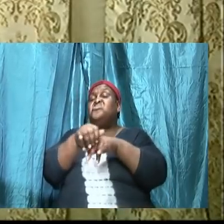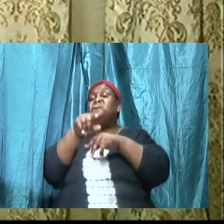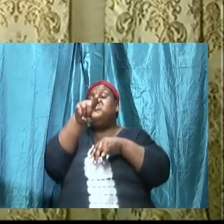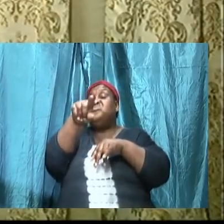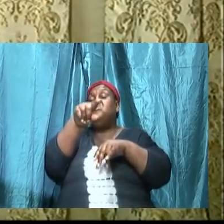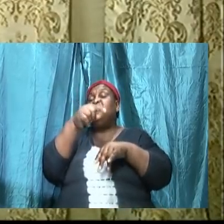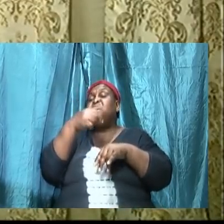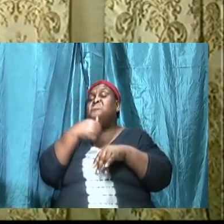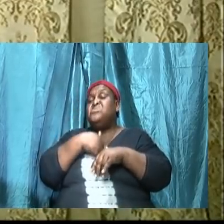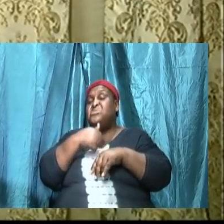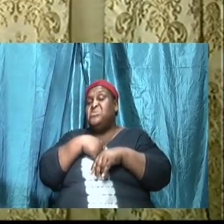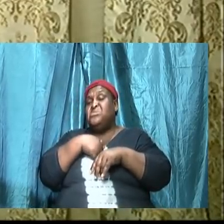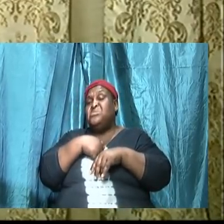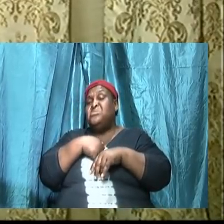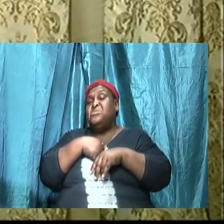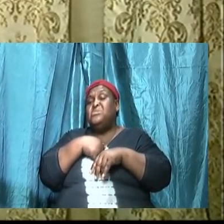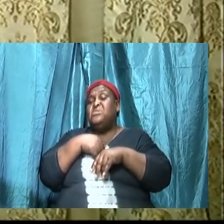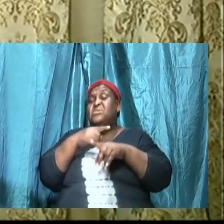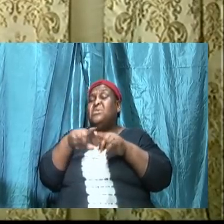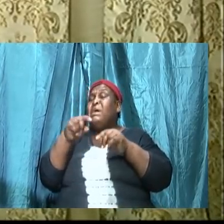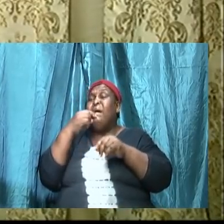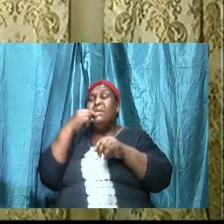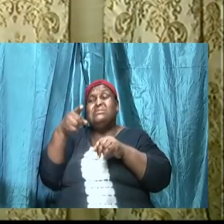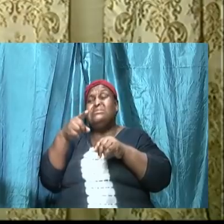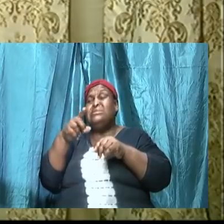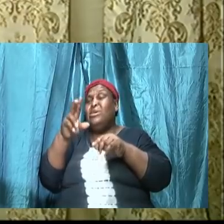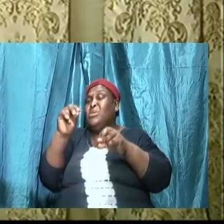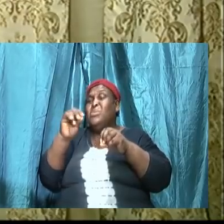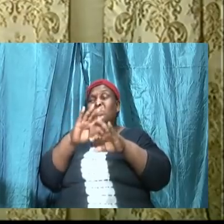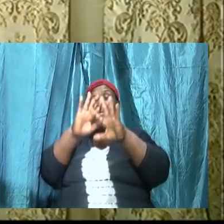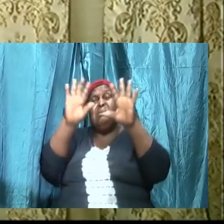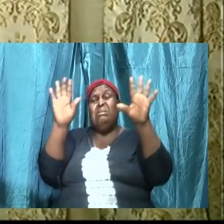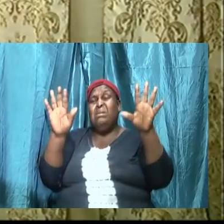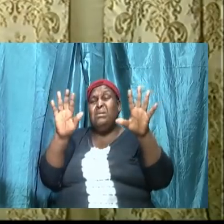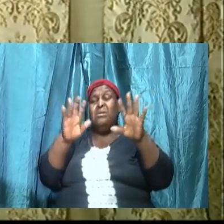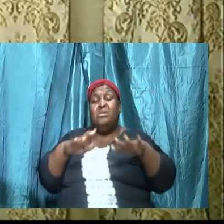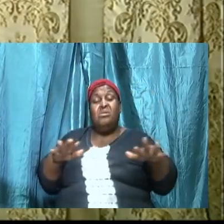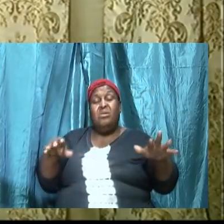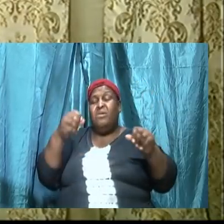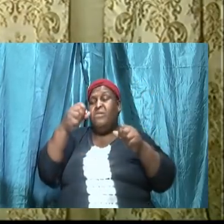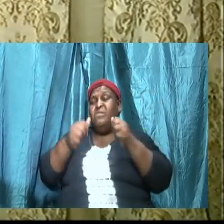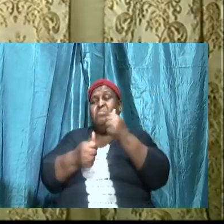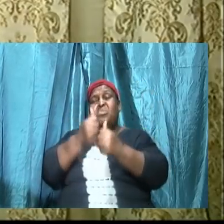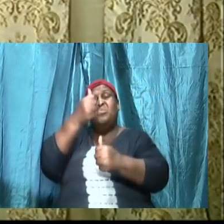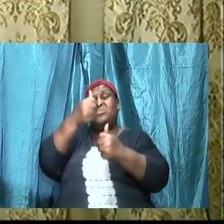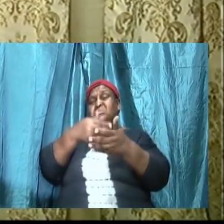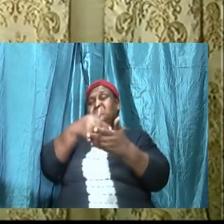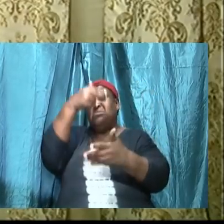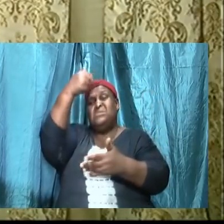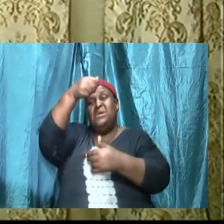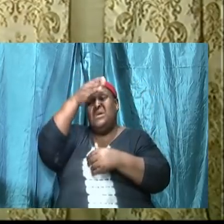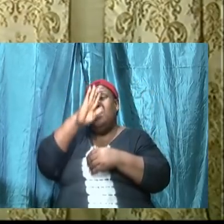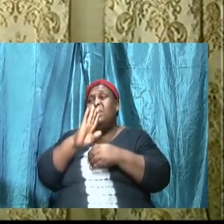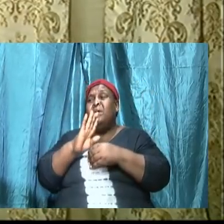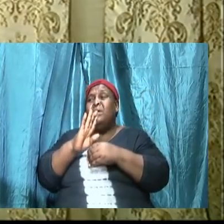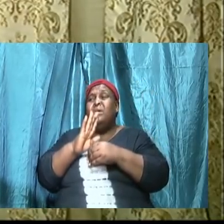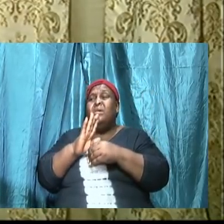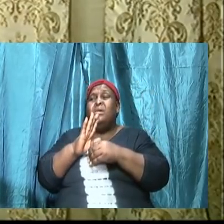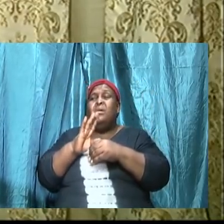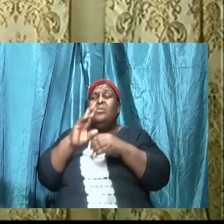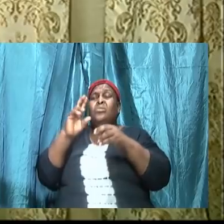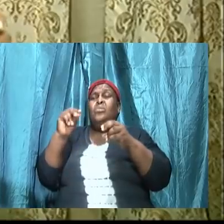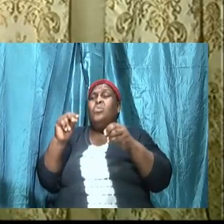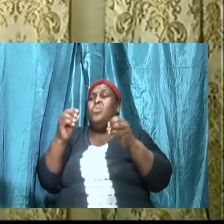cannot state it any clearer, children of the Most High God. I cannot make it any